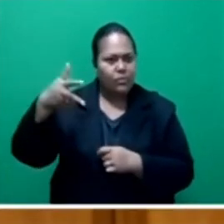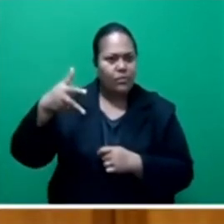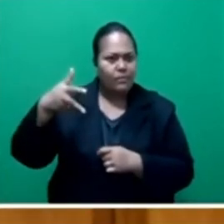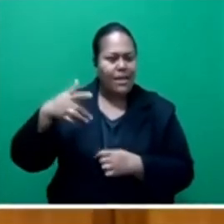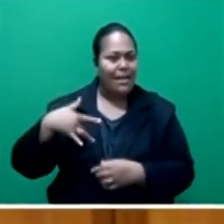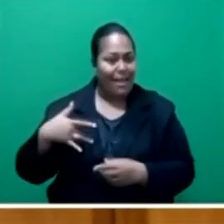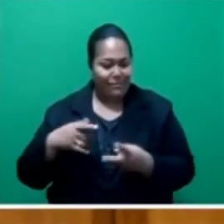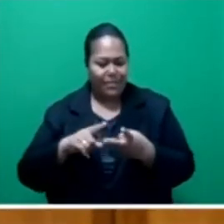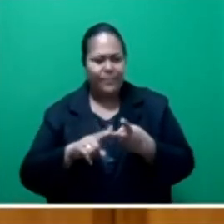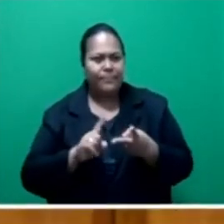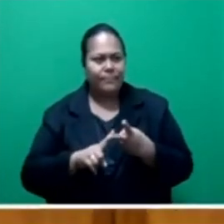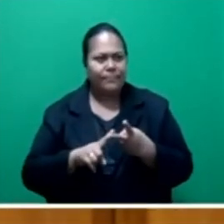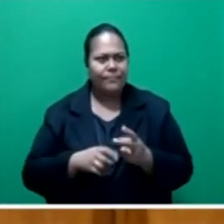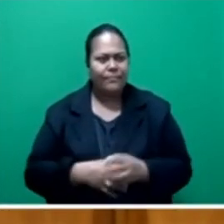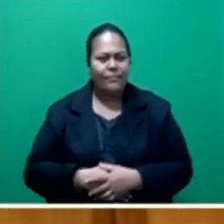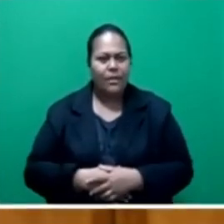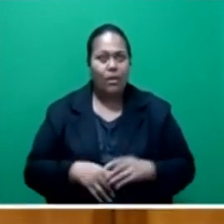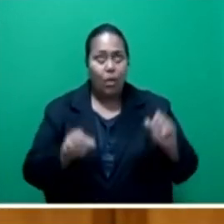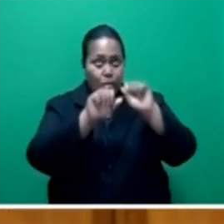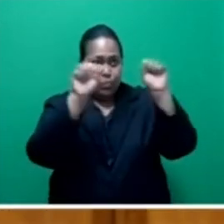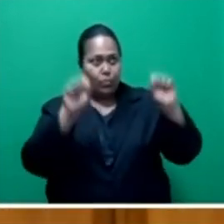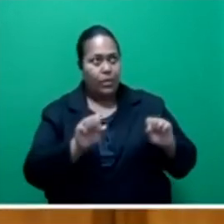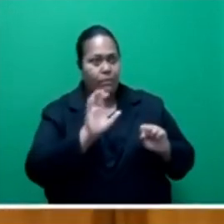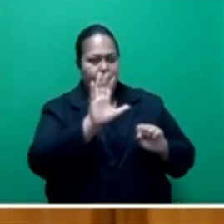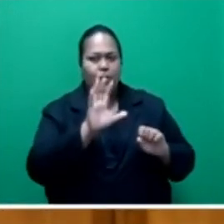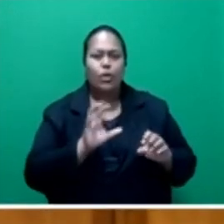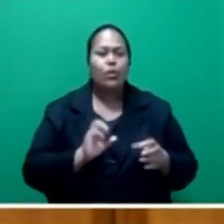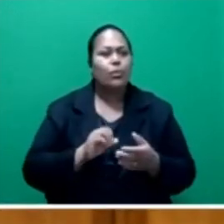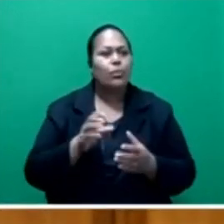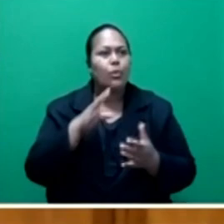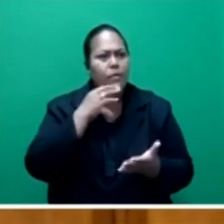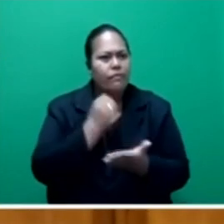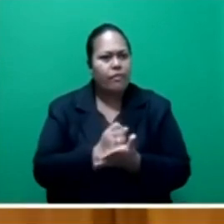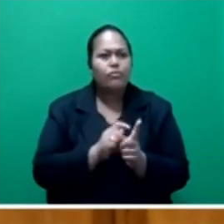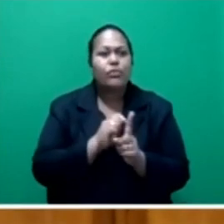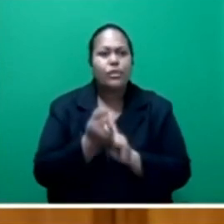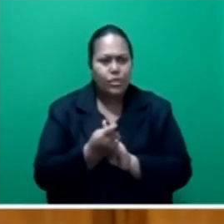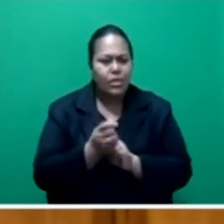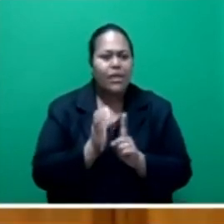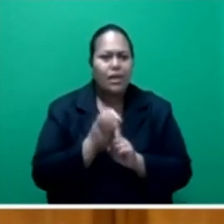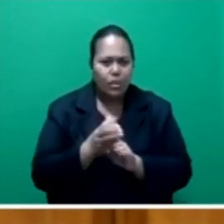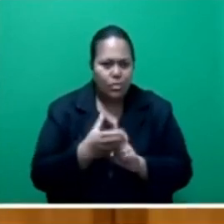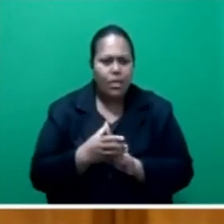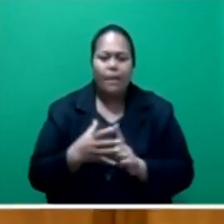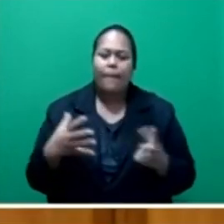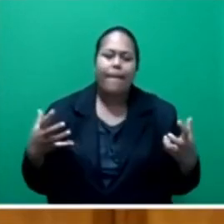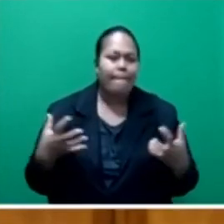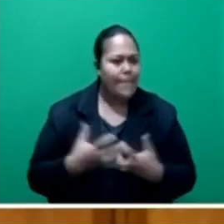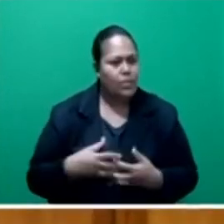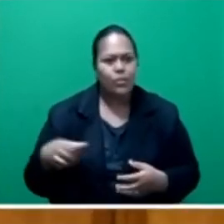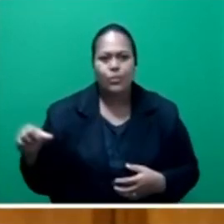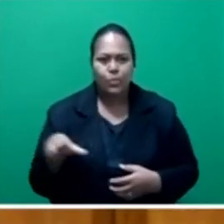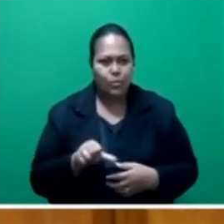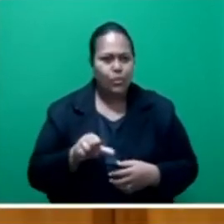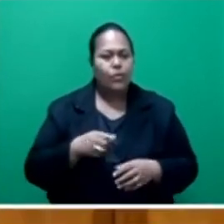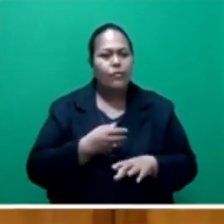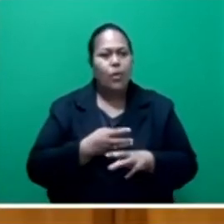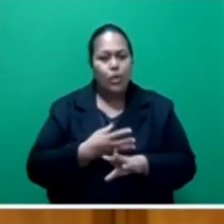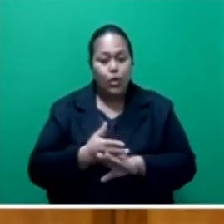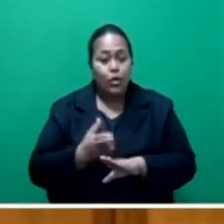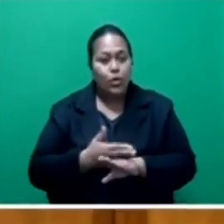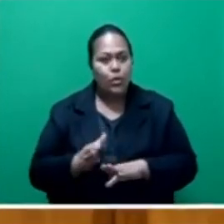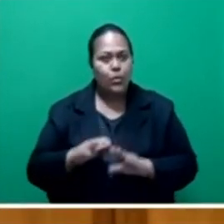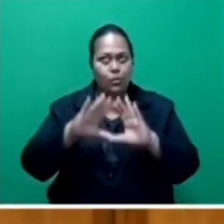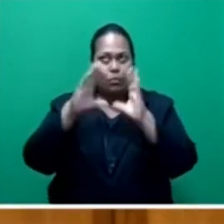a light screen, and a drone to confirm that tradition and culture are relevant and applicable to the modern, rapidly evolving